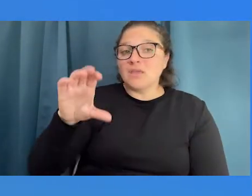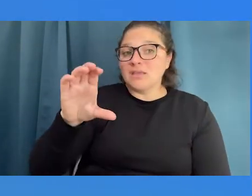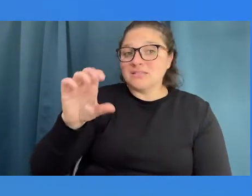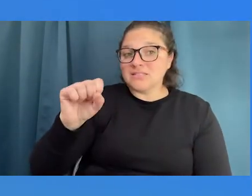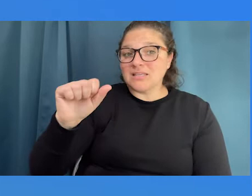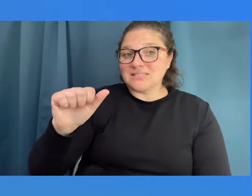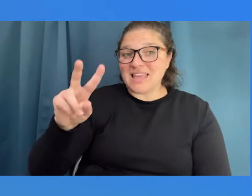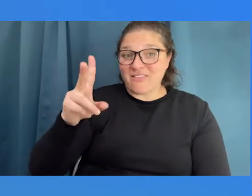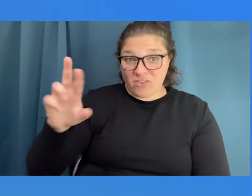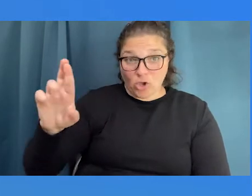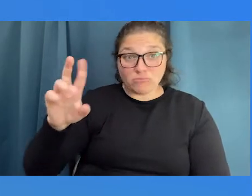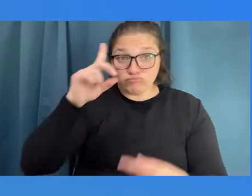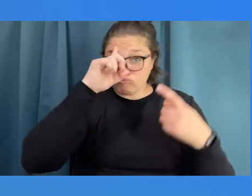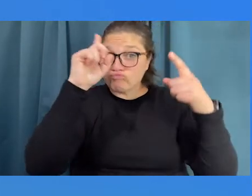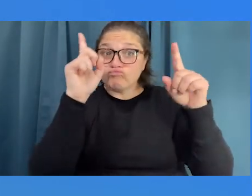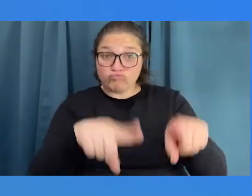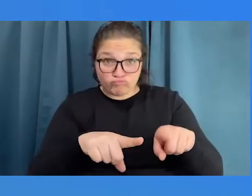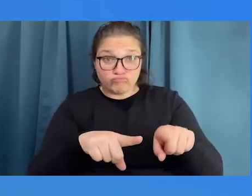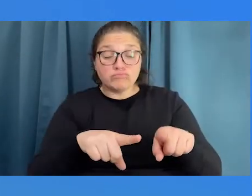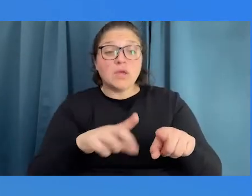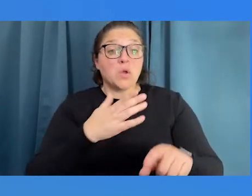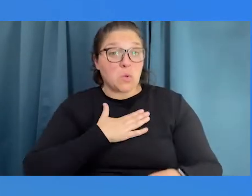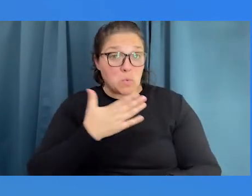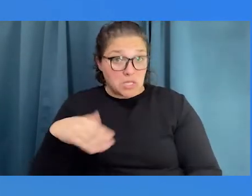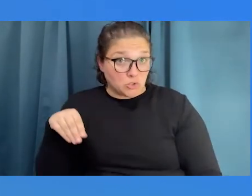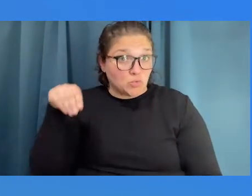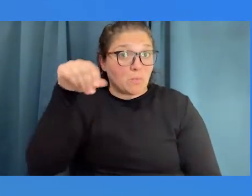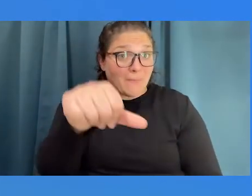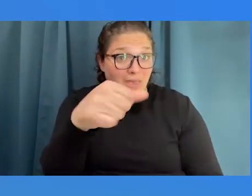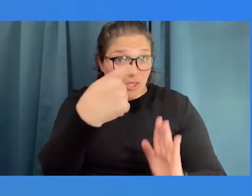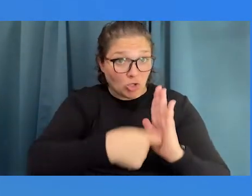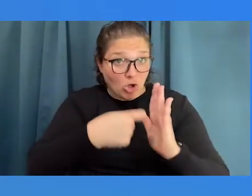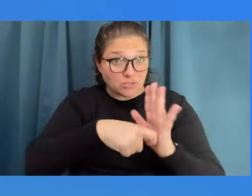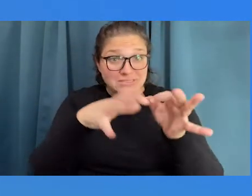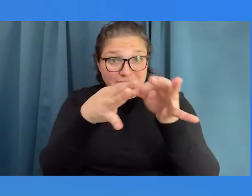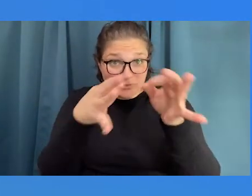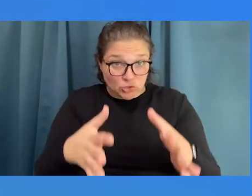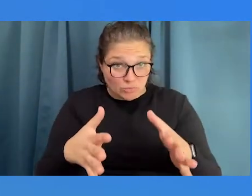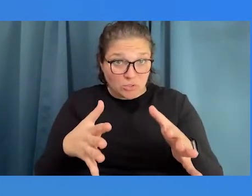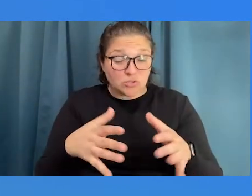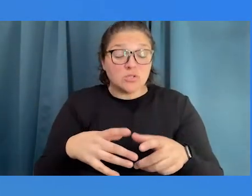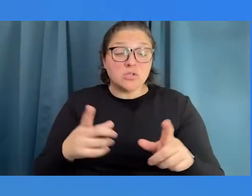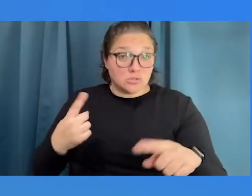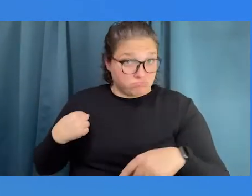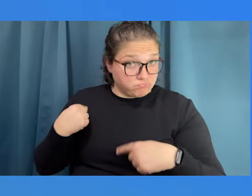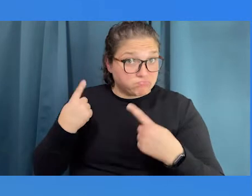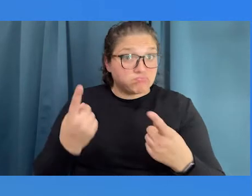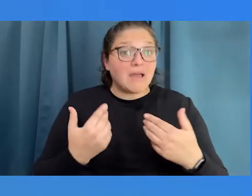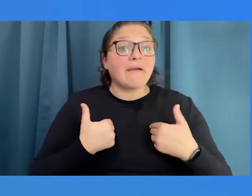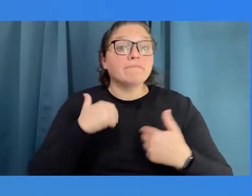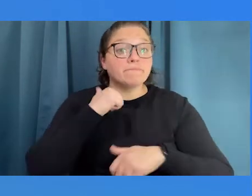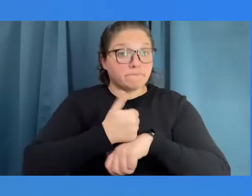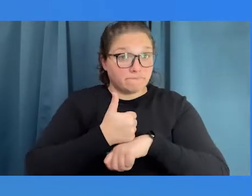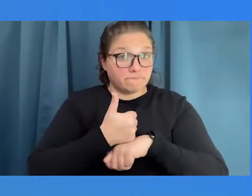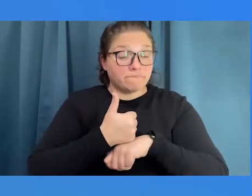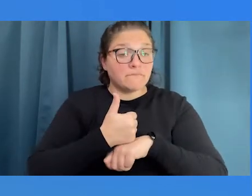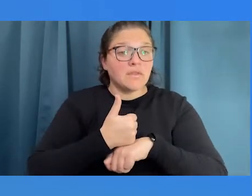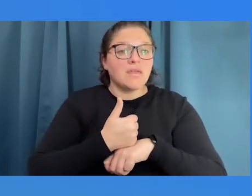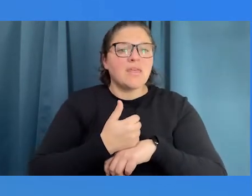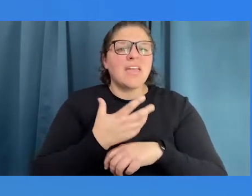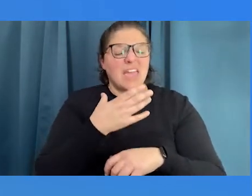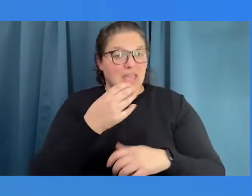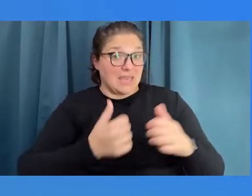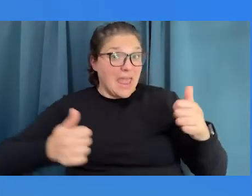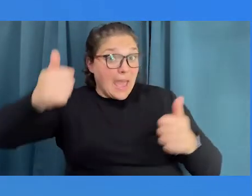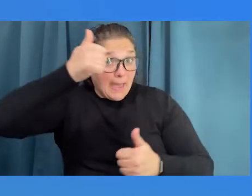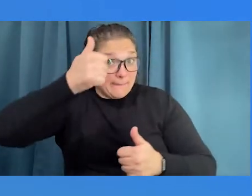CSAVR agreed to that and agreed to pay for the cost of interpreters. So we've had that, as well as the